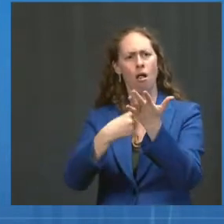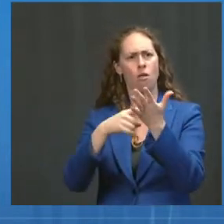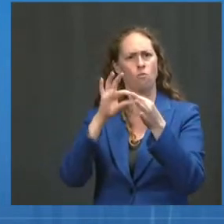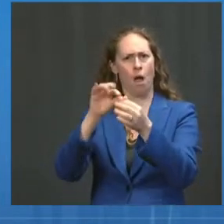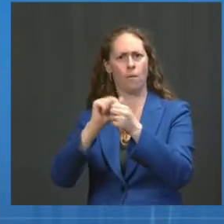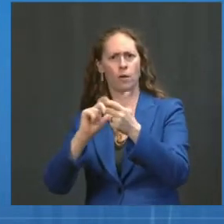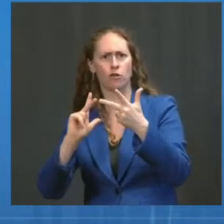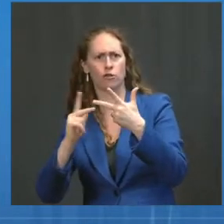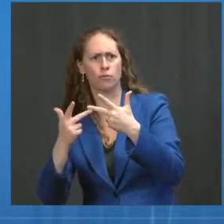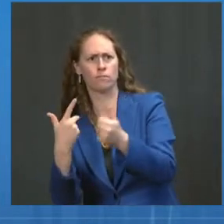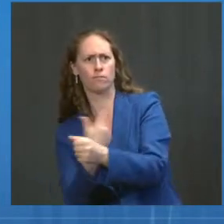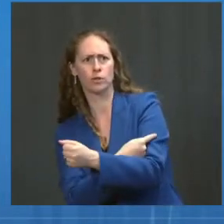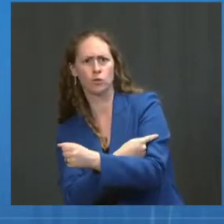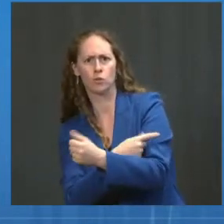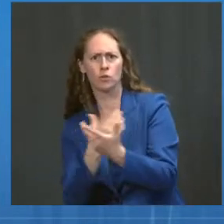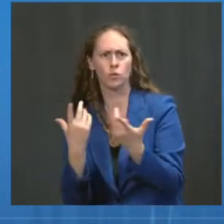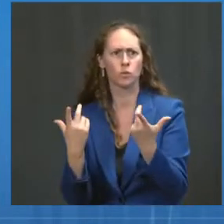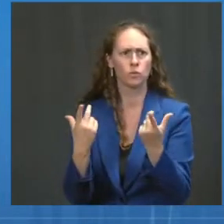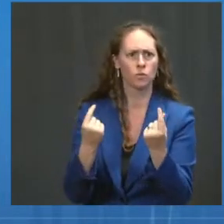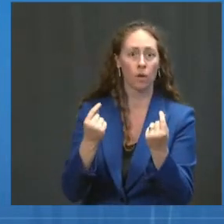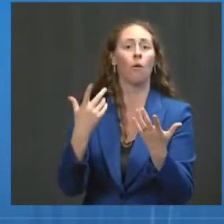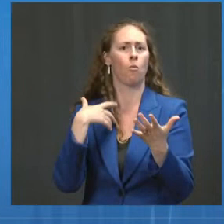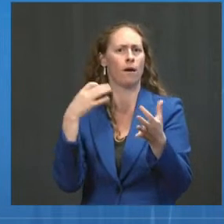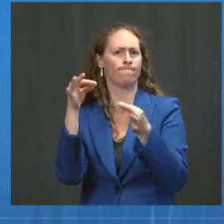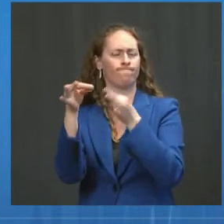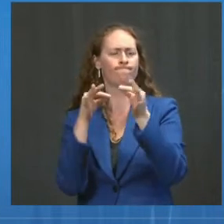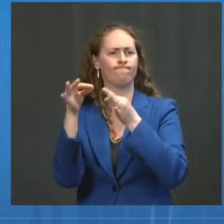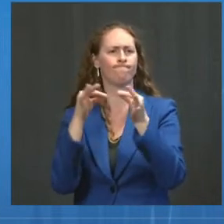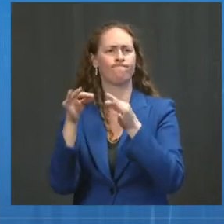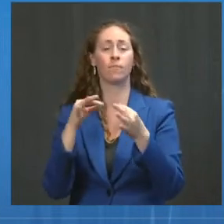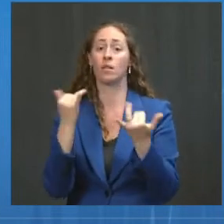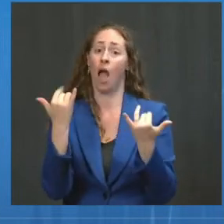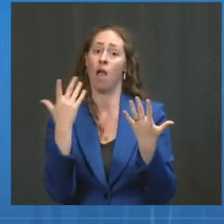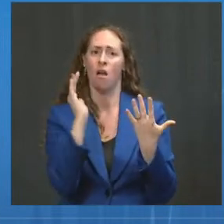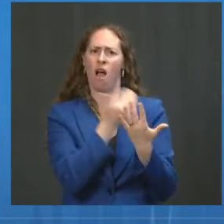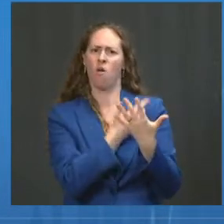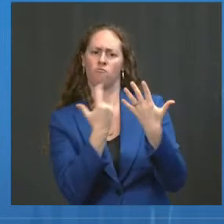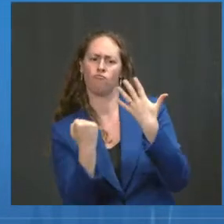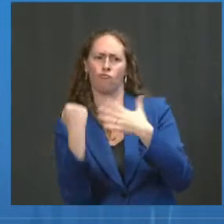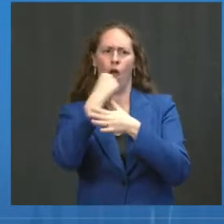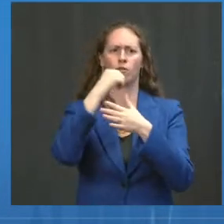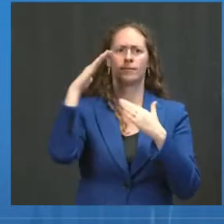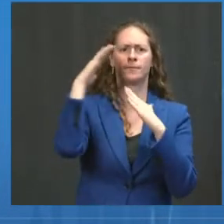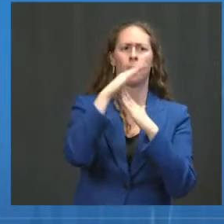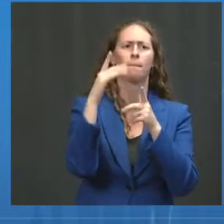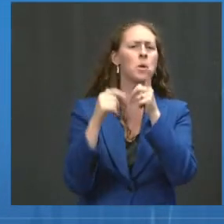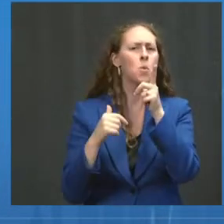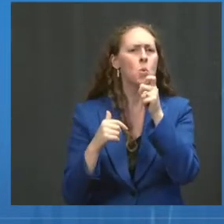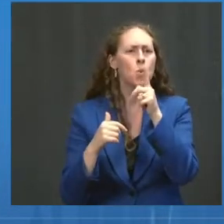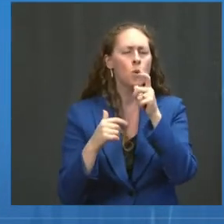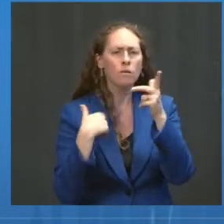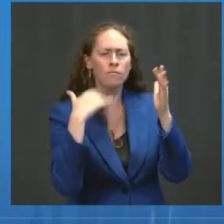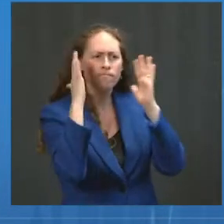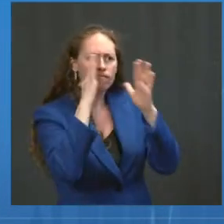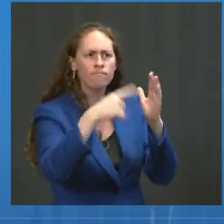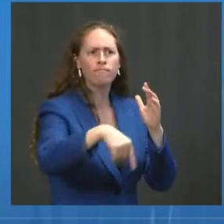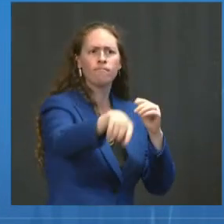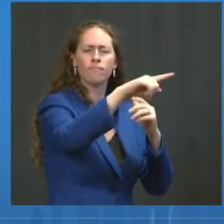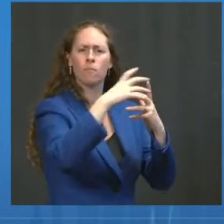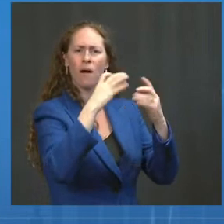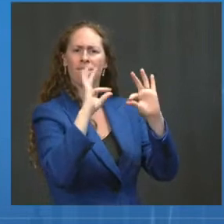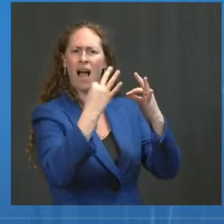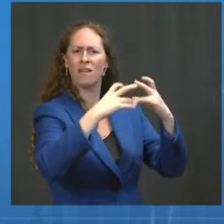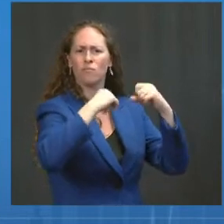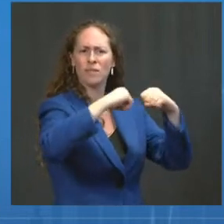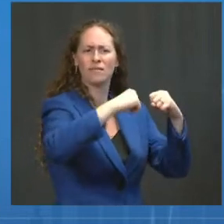individuals. Our top priority has always been protecting people and their families from COVID-19. And